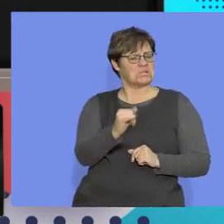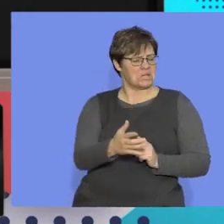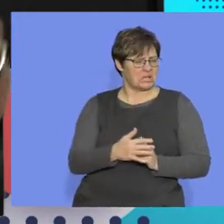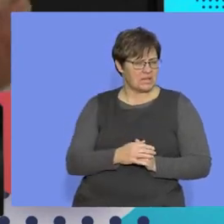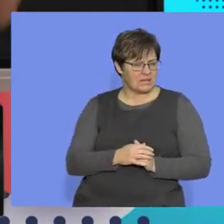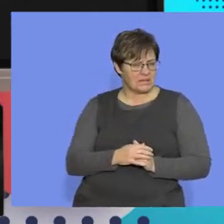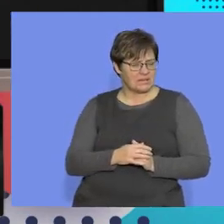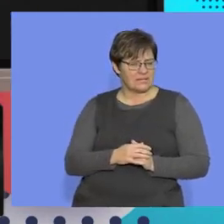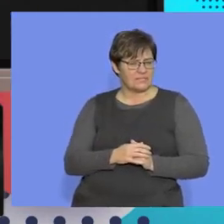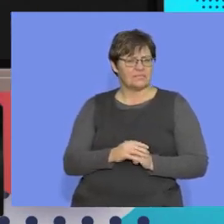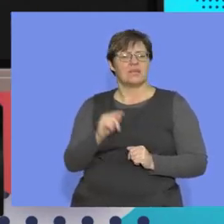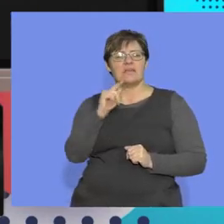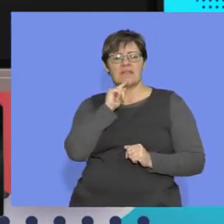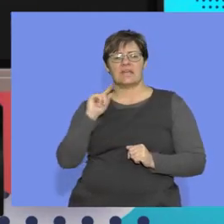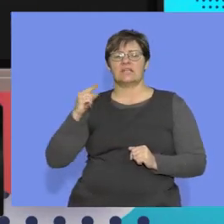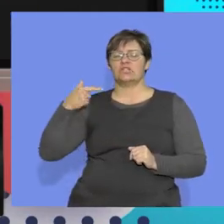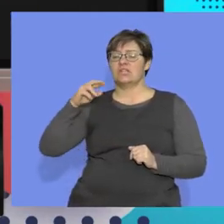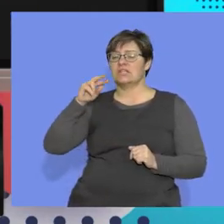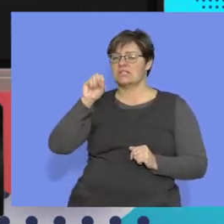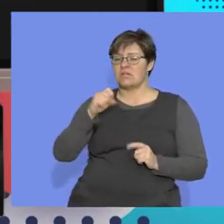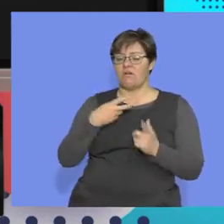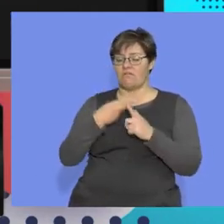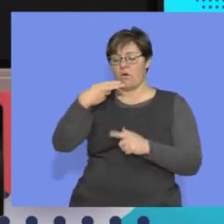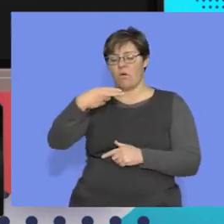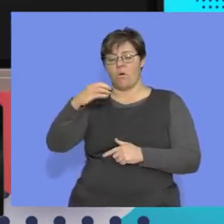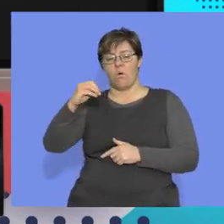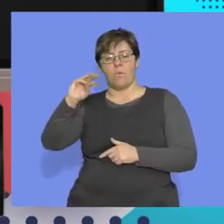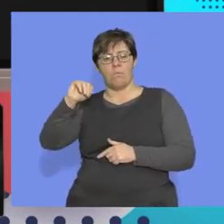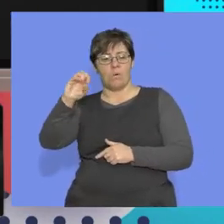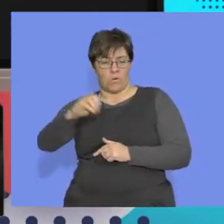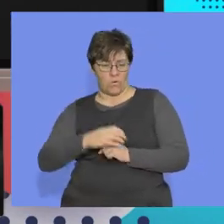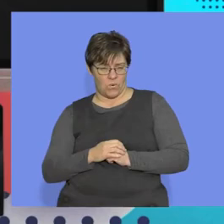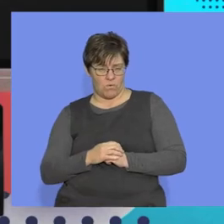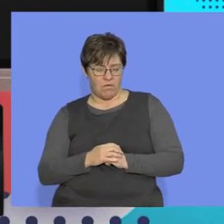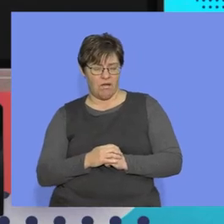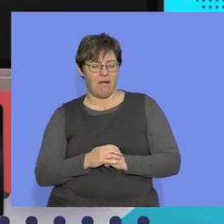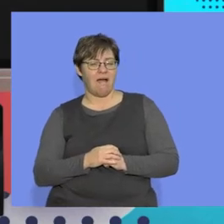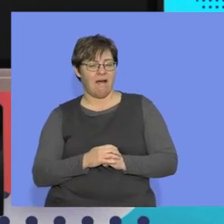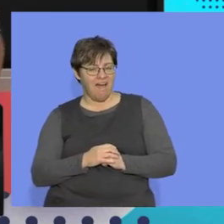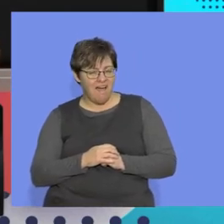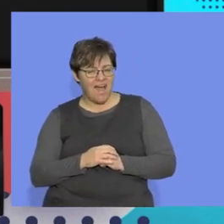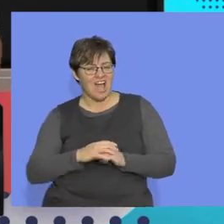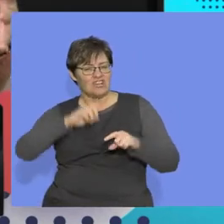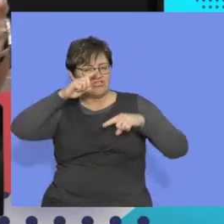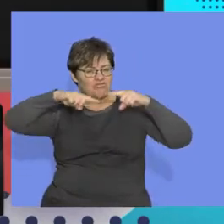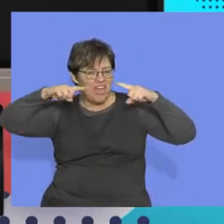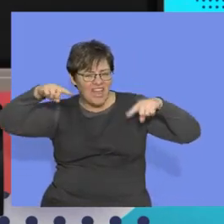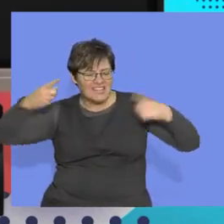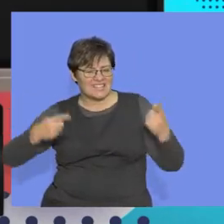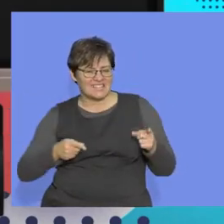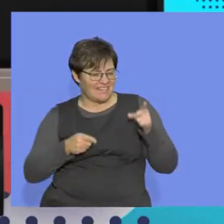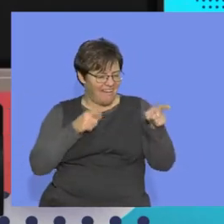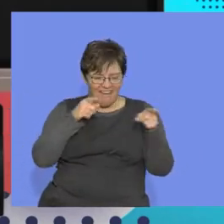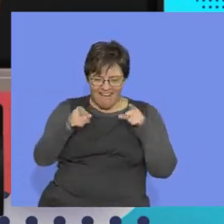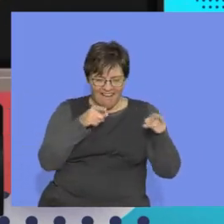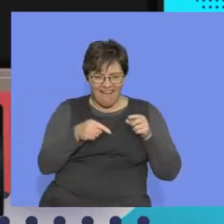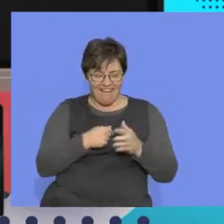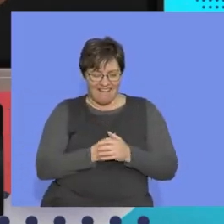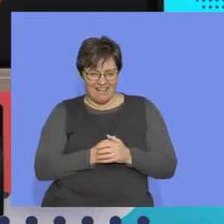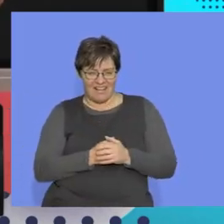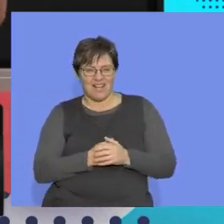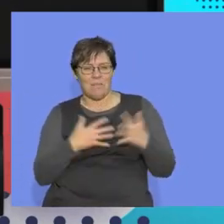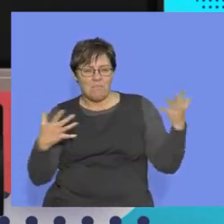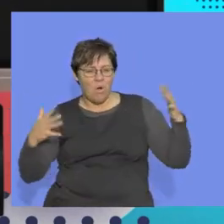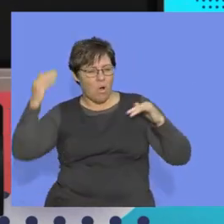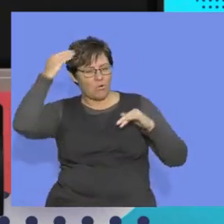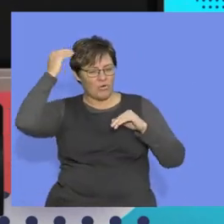Then we looked at the whole genus of the homo, right? What are we starting to see? The trends there. All of that show the trends, the